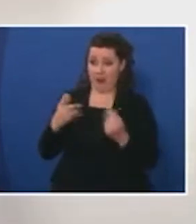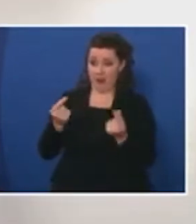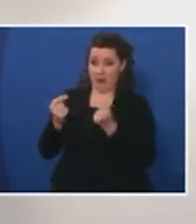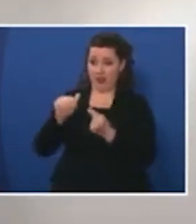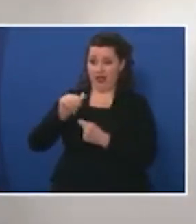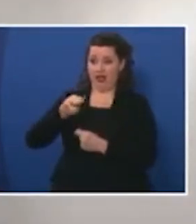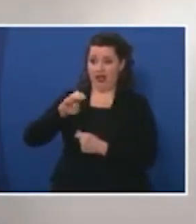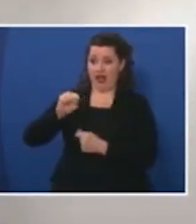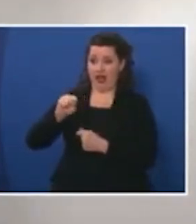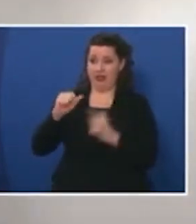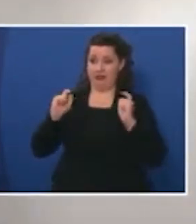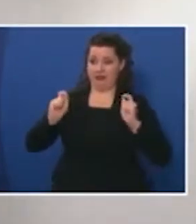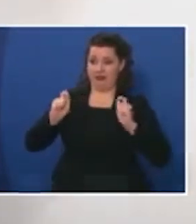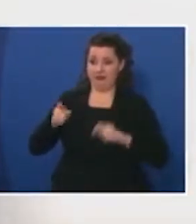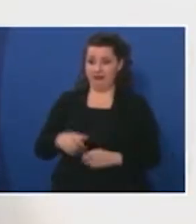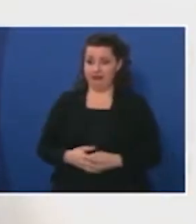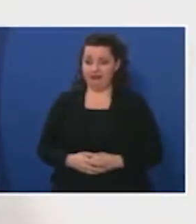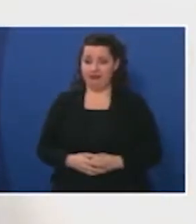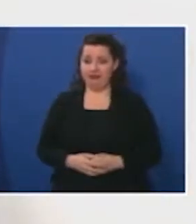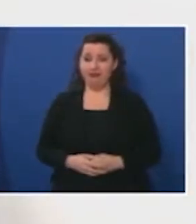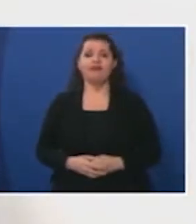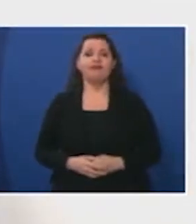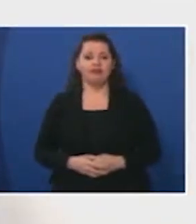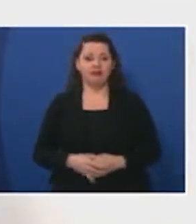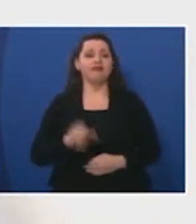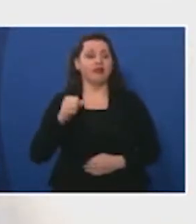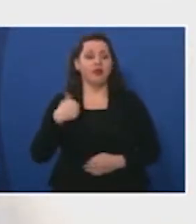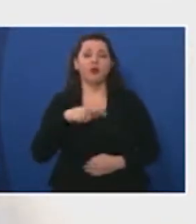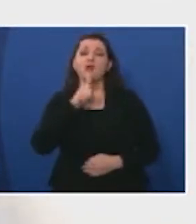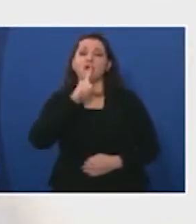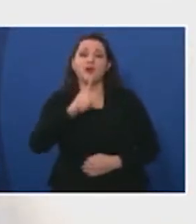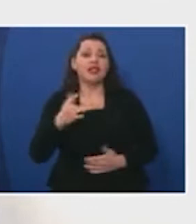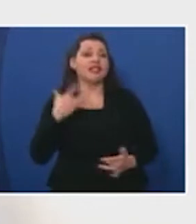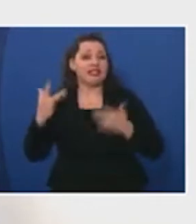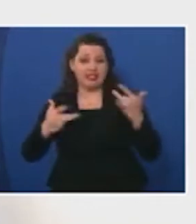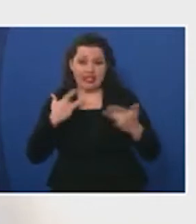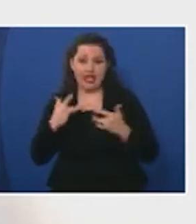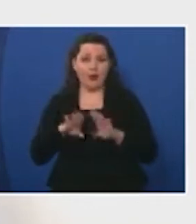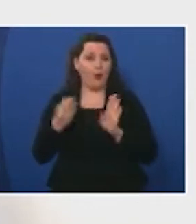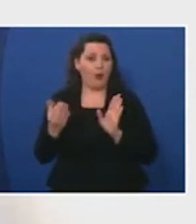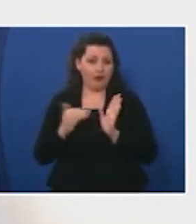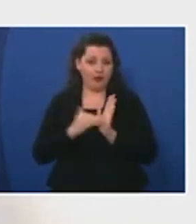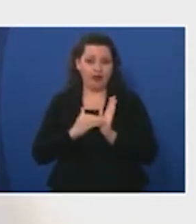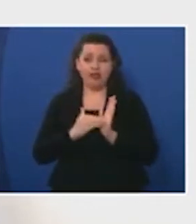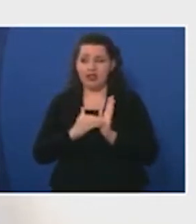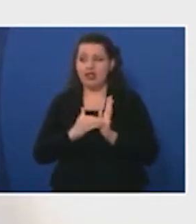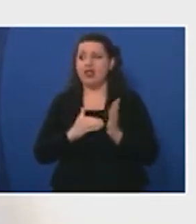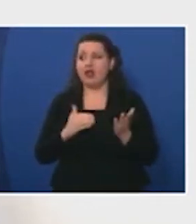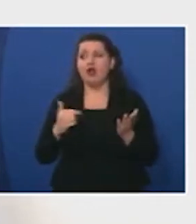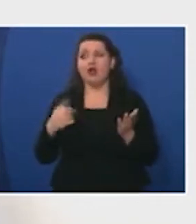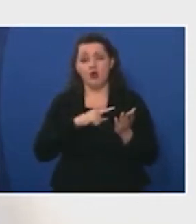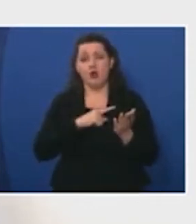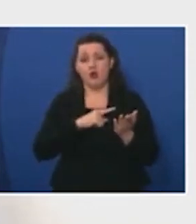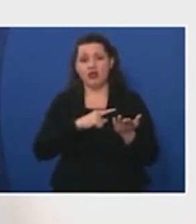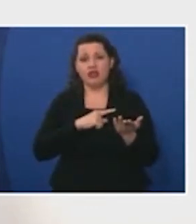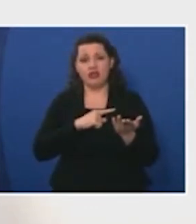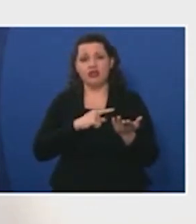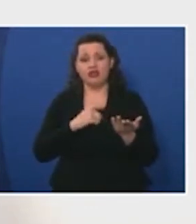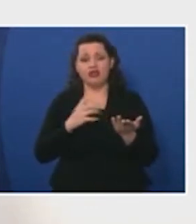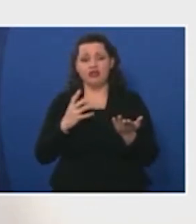Ames Fitness Center yes we're really excited to be back open and we have put in